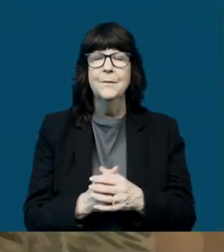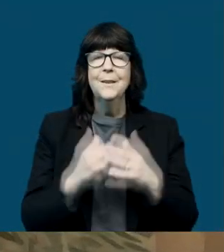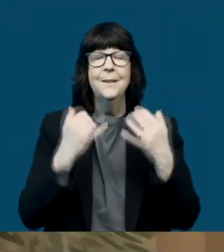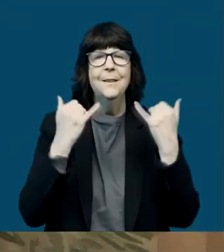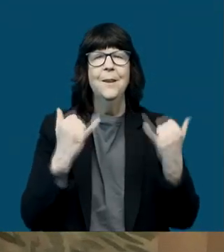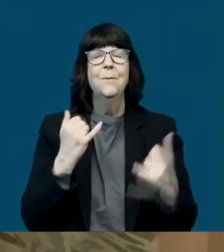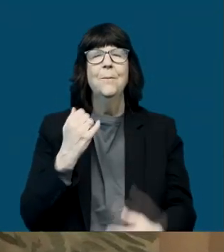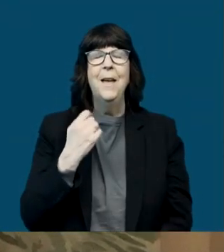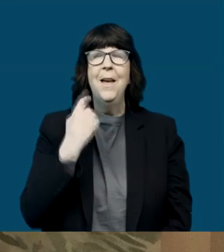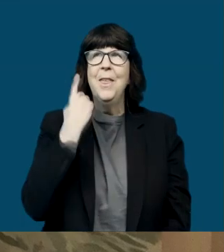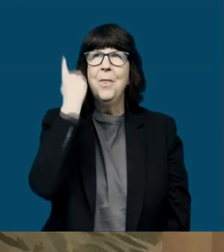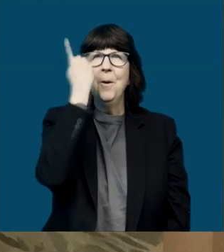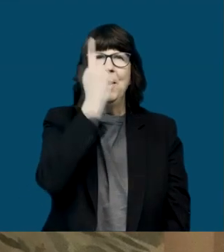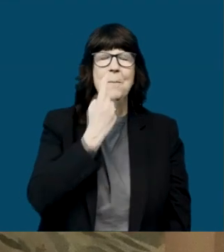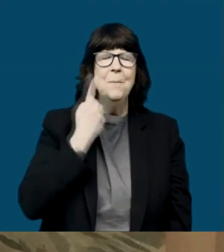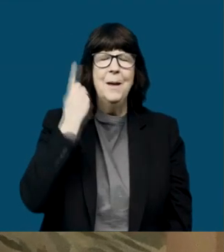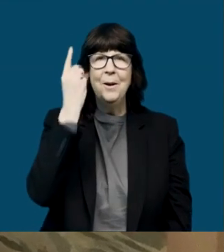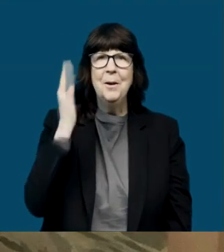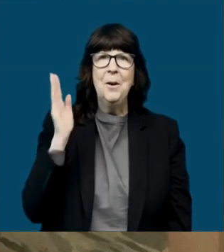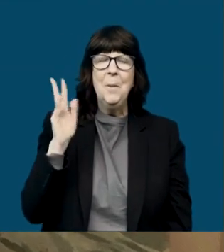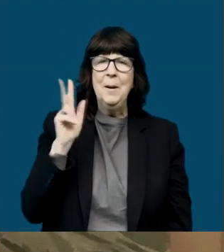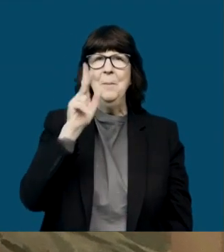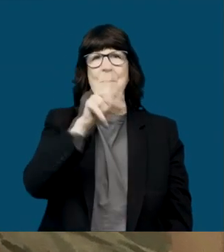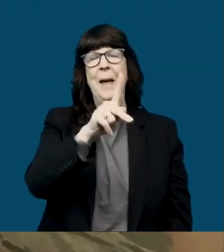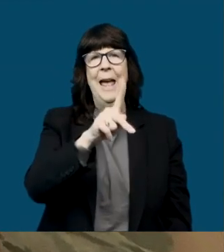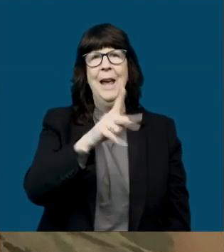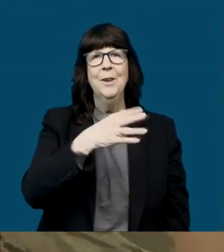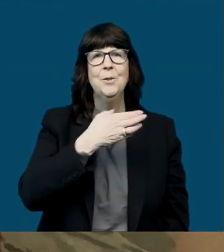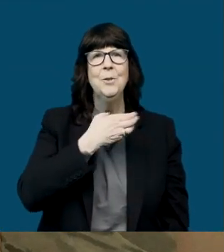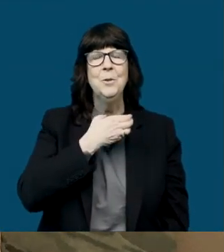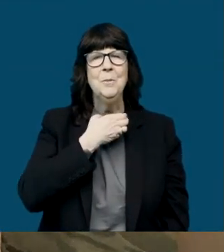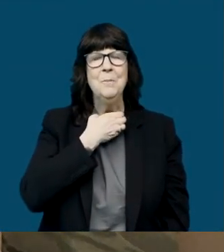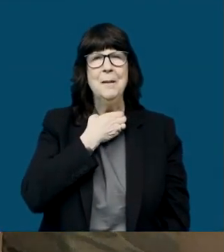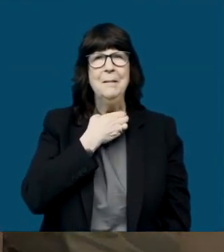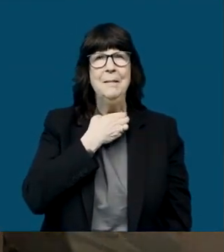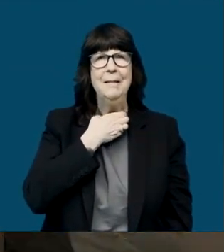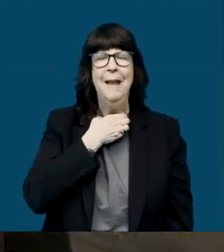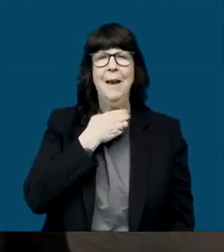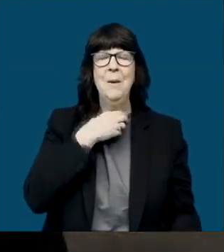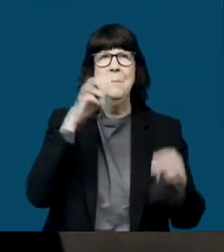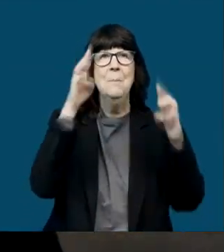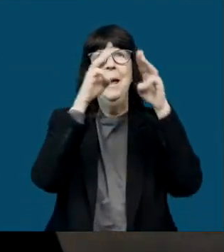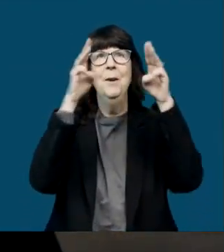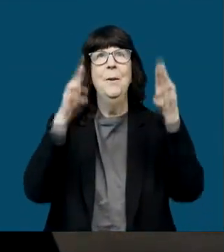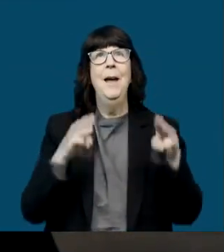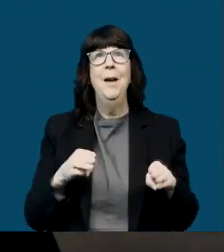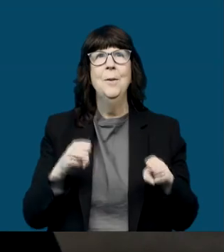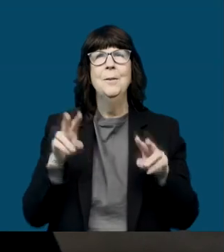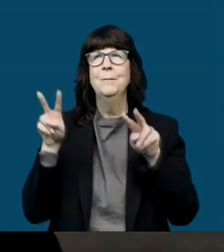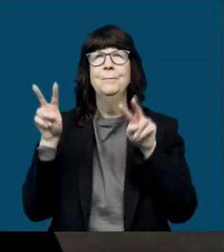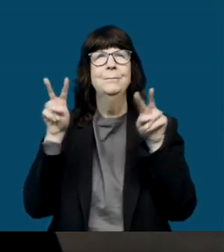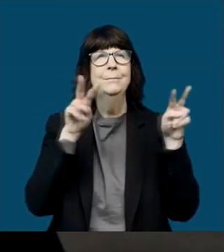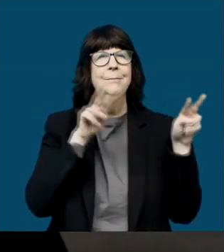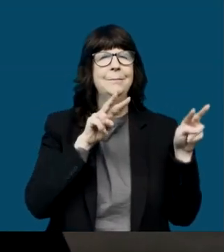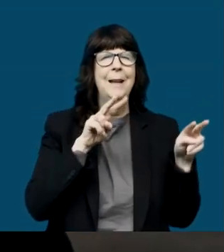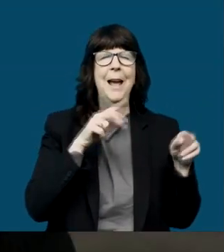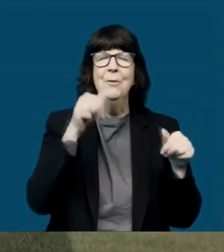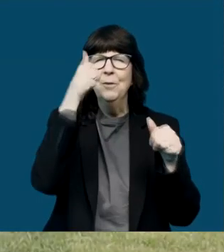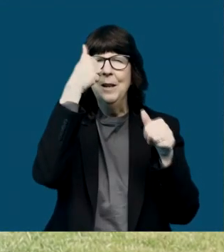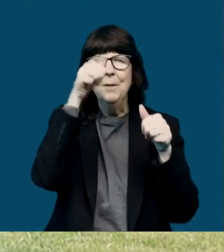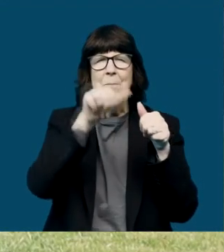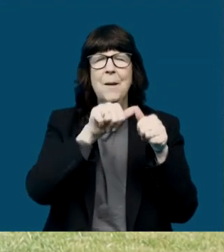When I think about coming back here, Millenick Manor,